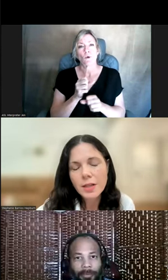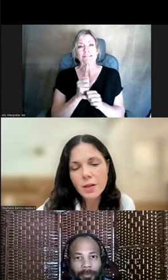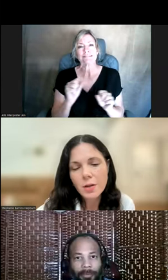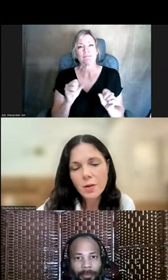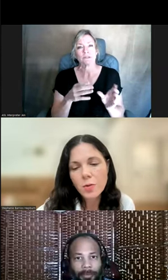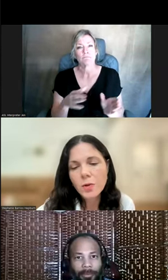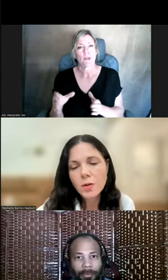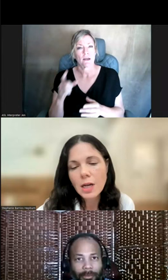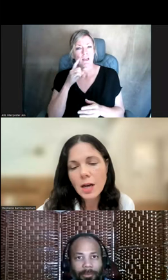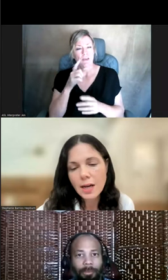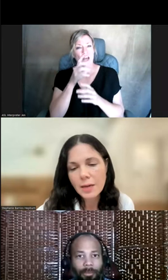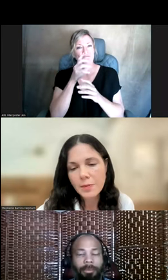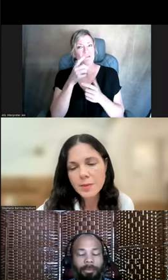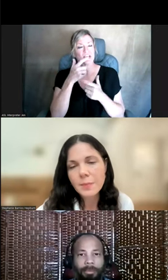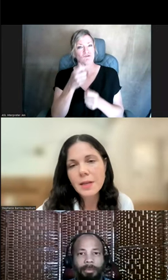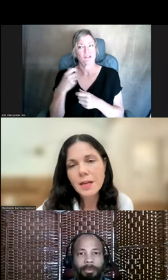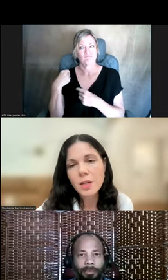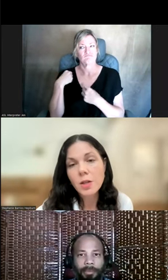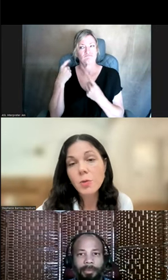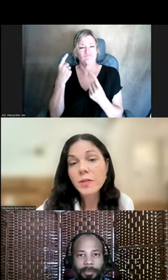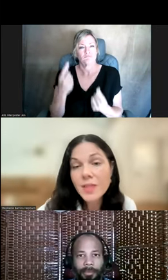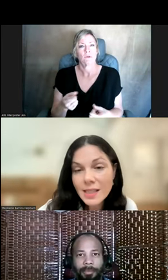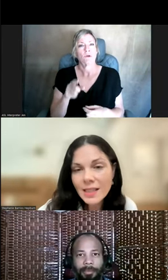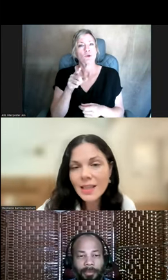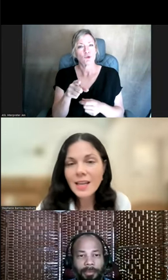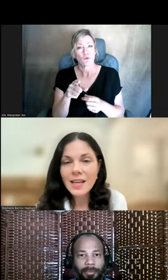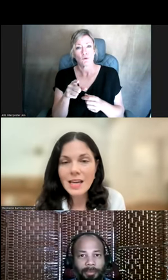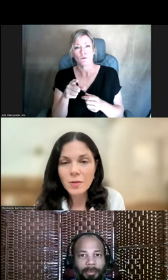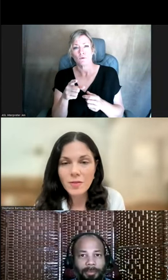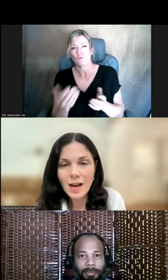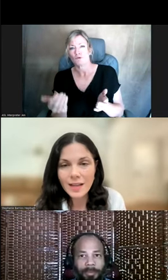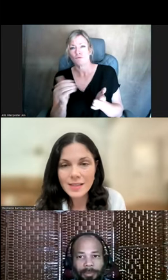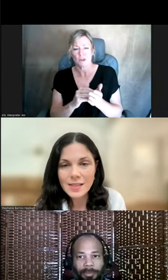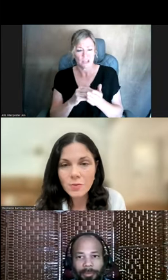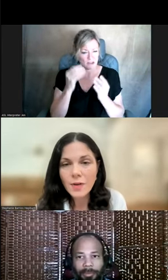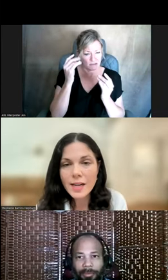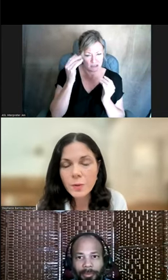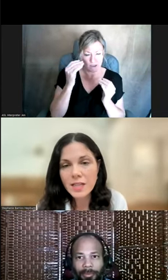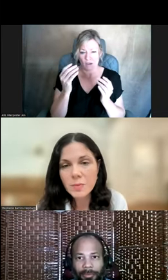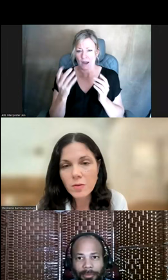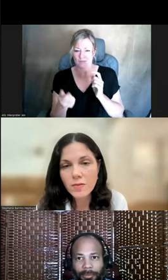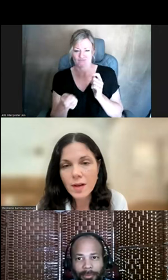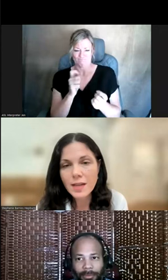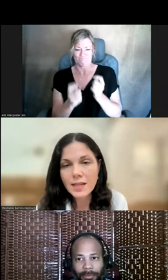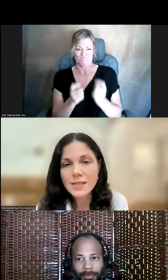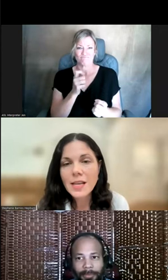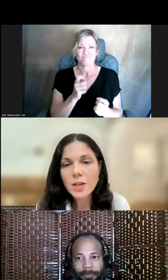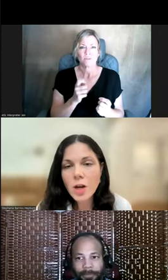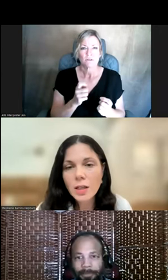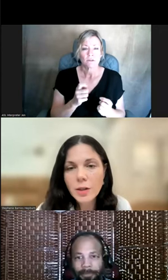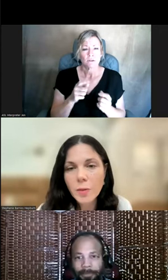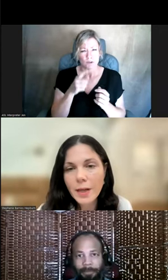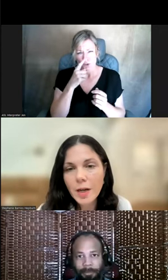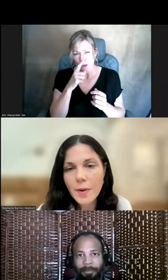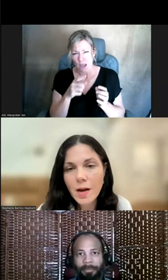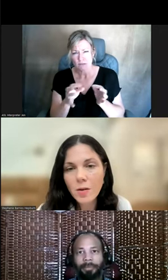interesting that over time, it was something that you revisit and revise. Revise what needs to be revised. Can